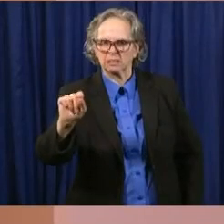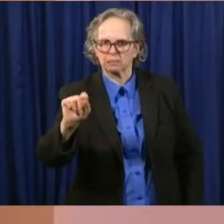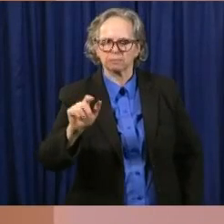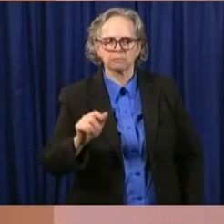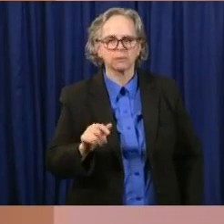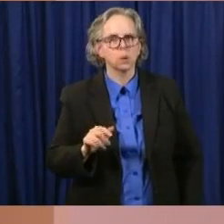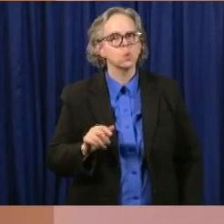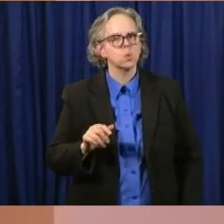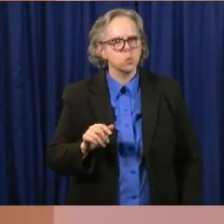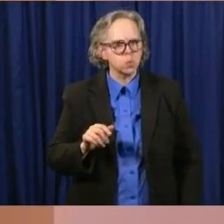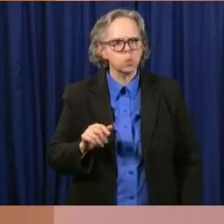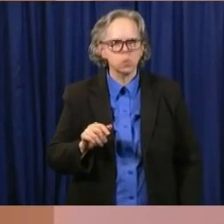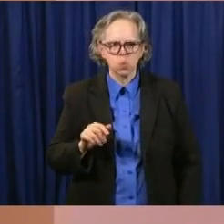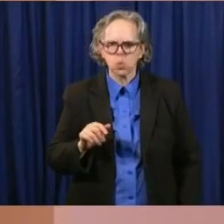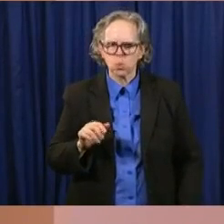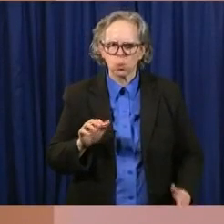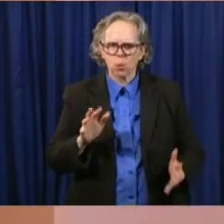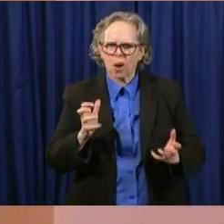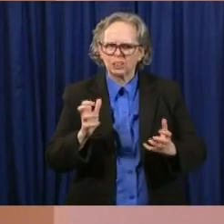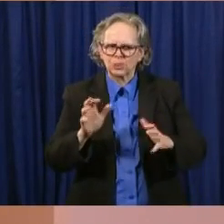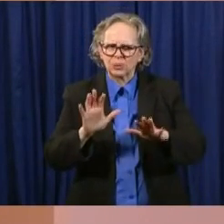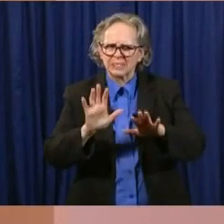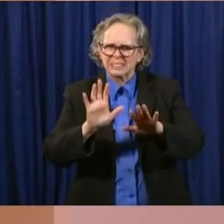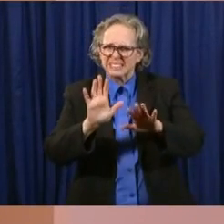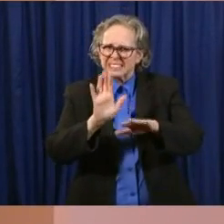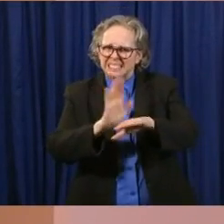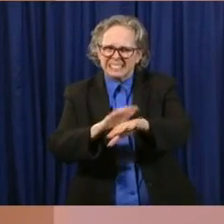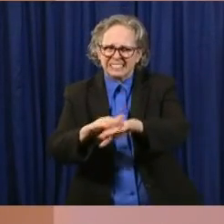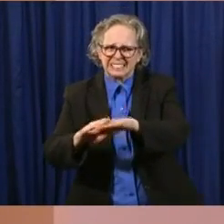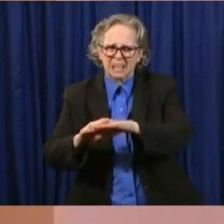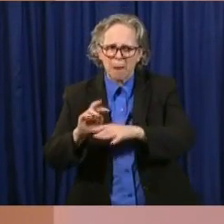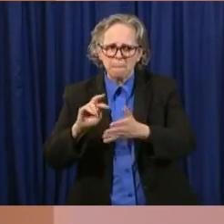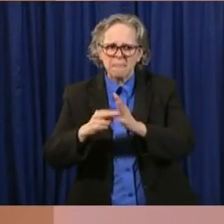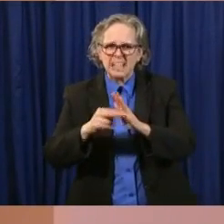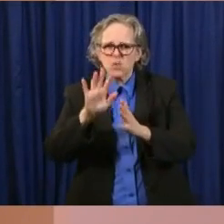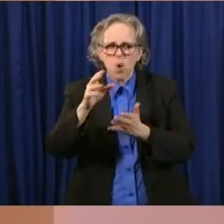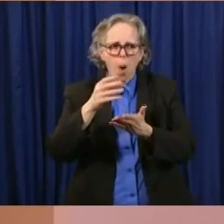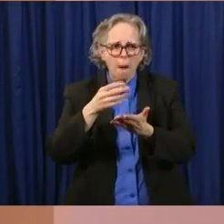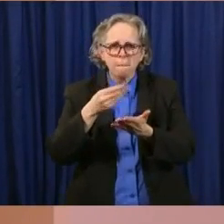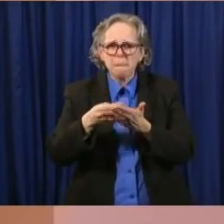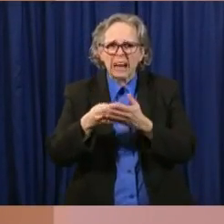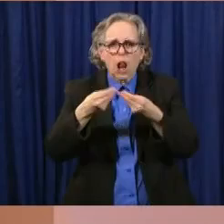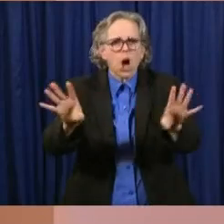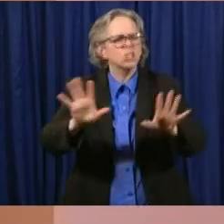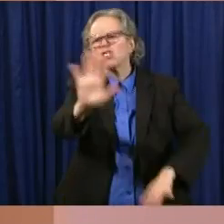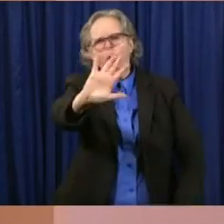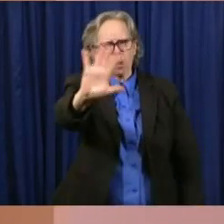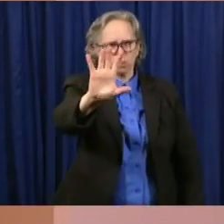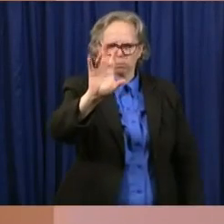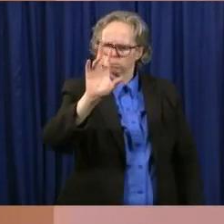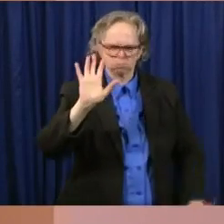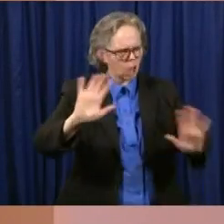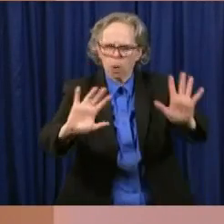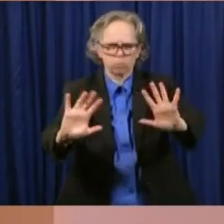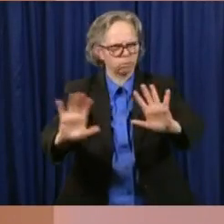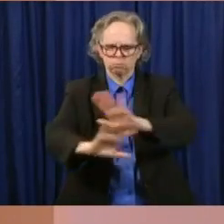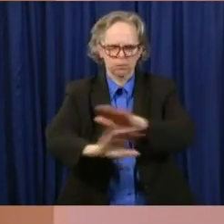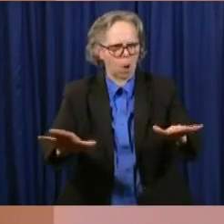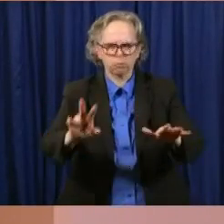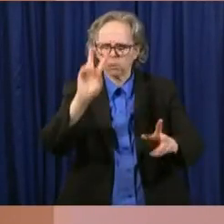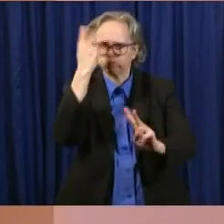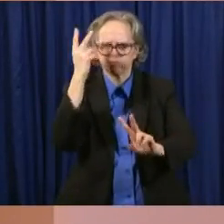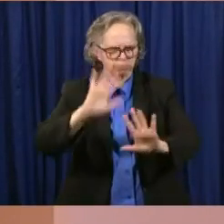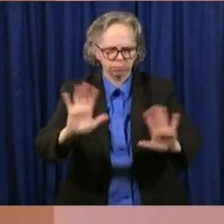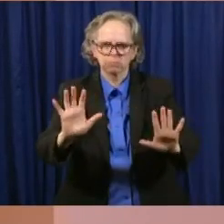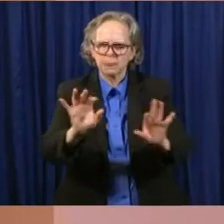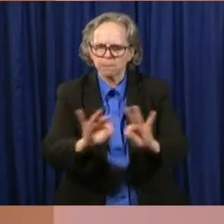that I want to reassure folks on is that does not mean you're going to lose your benefits, okay? That's an important piece I think that we need to do.